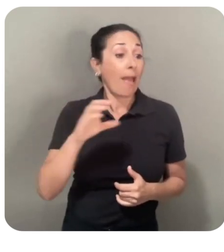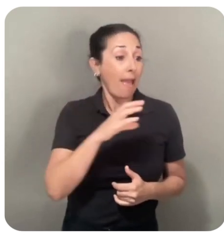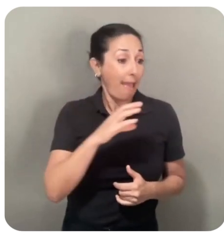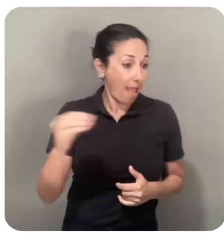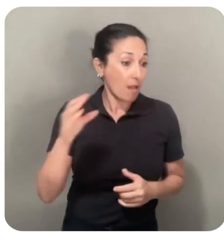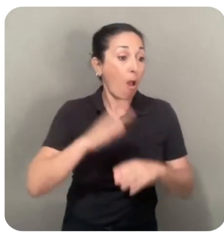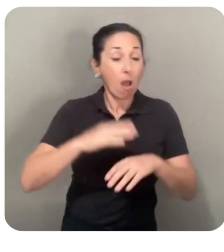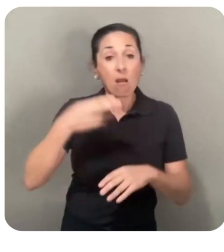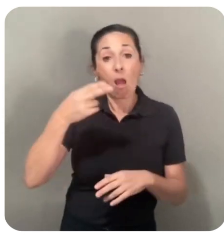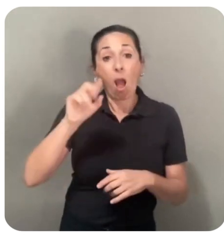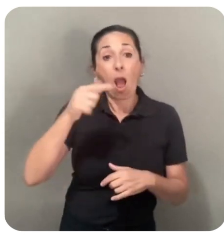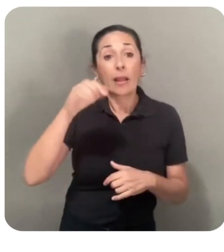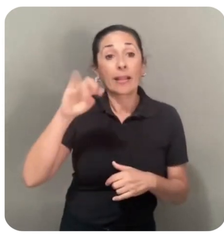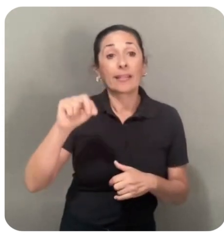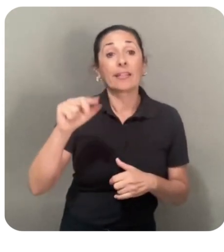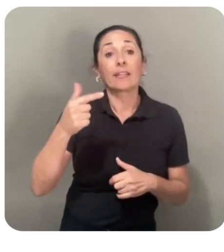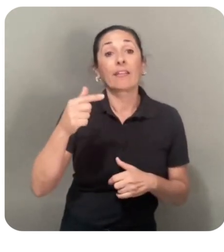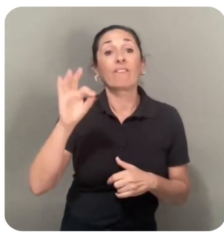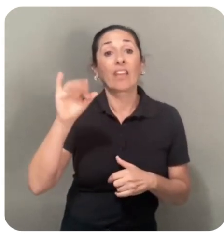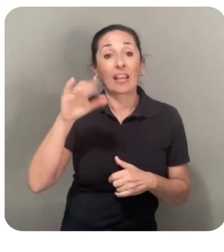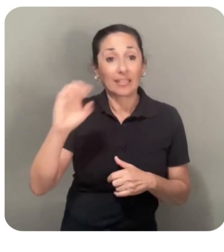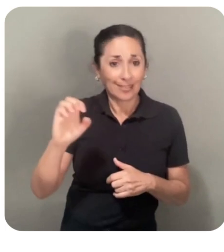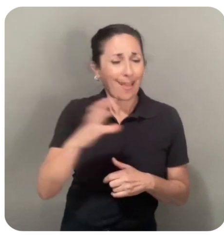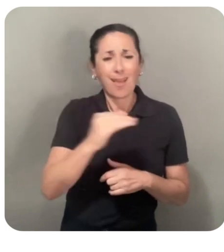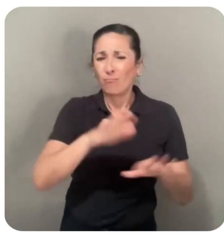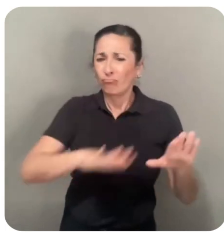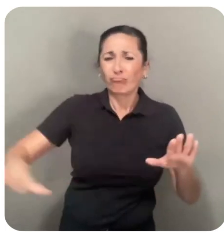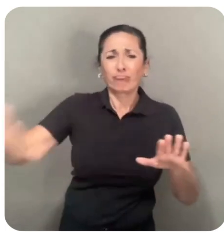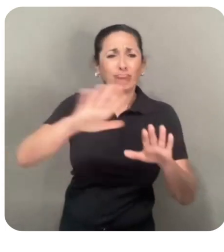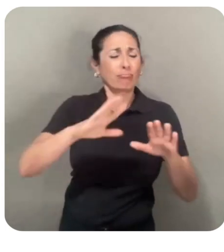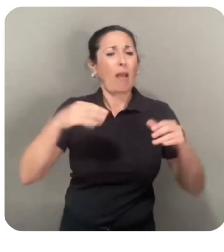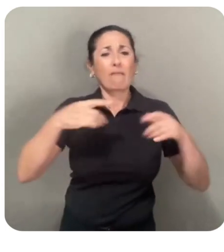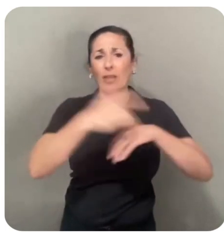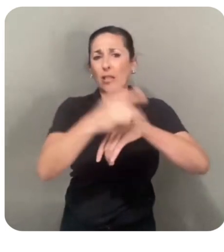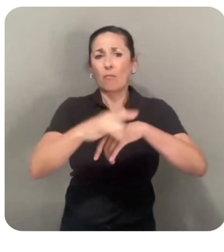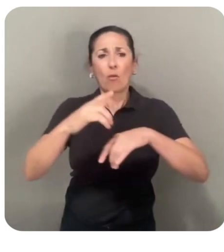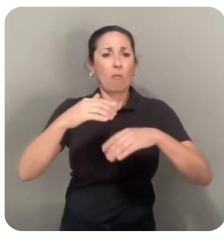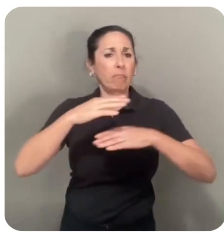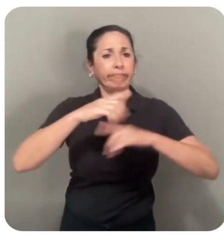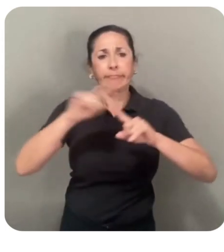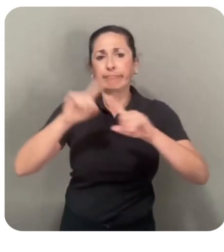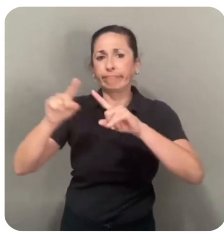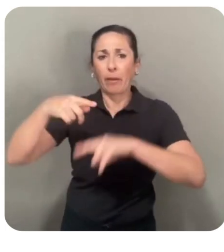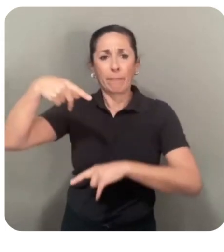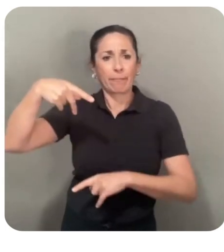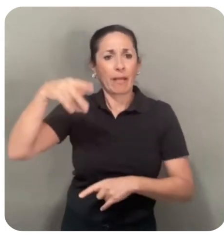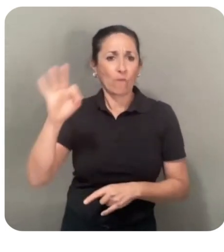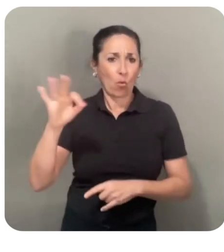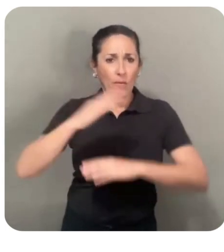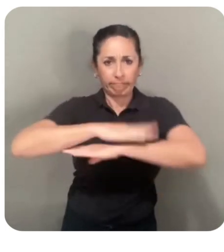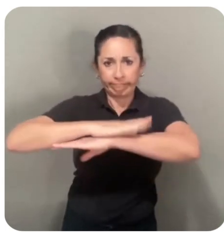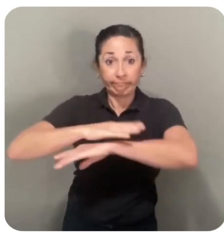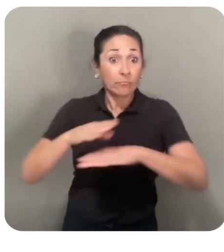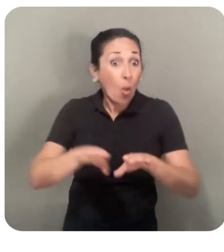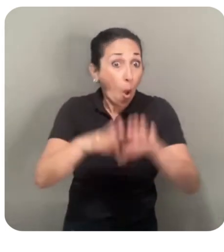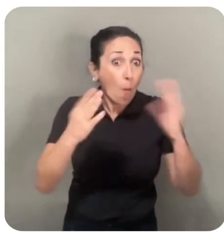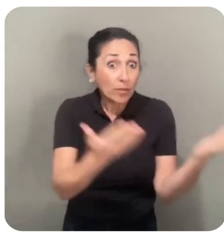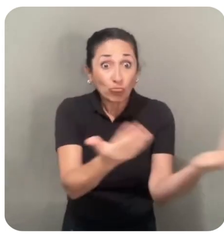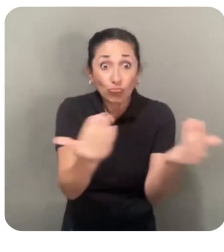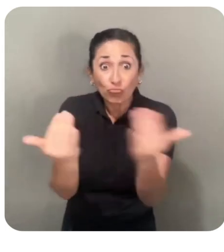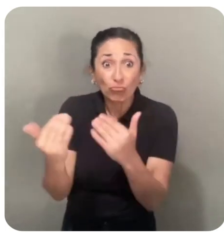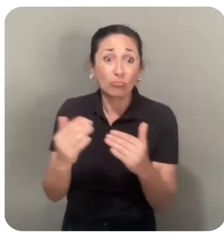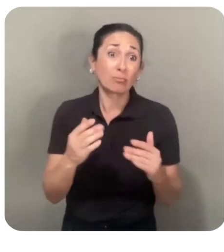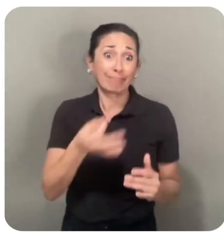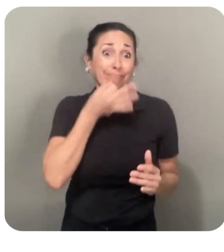They're also available on our broad ecosystem of partner platforms. We also open sourced our state-of-the-art